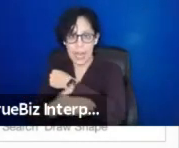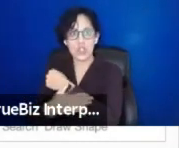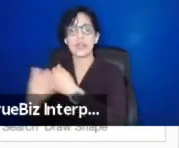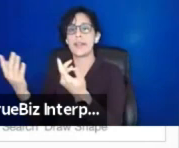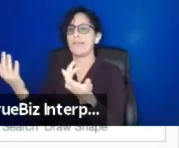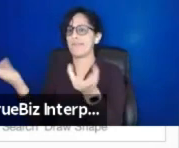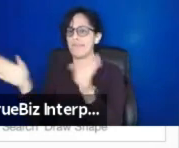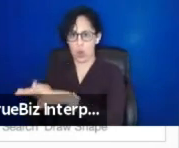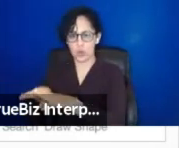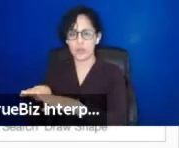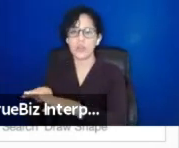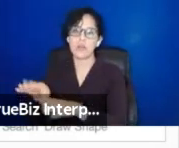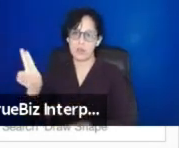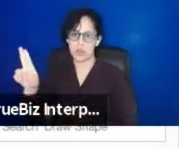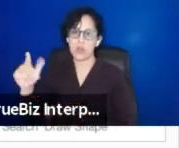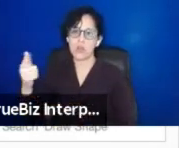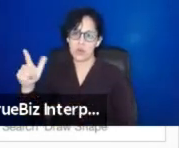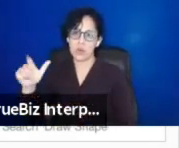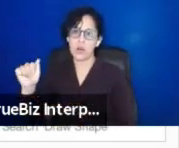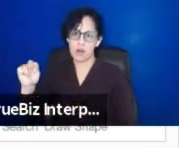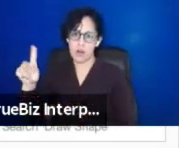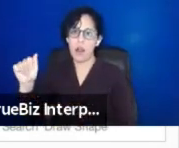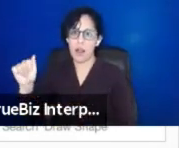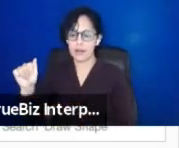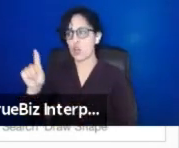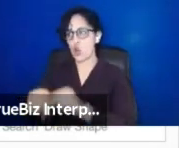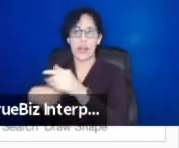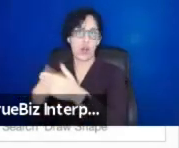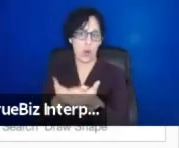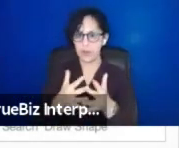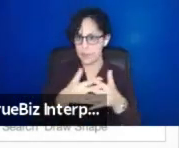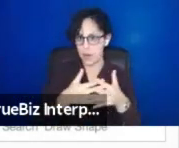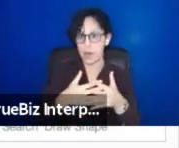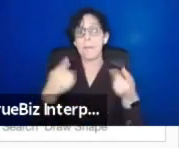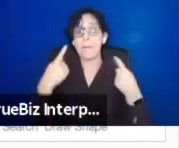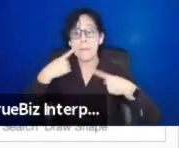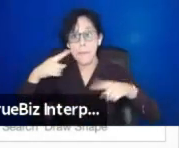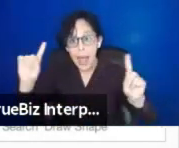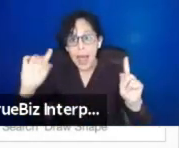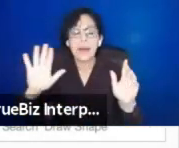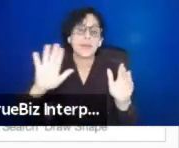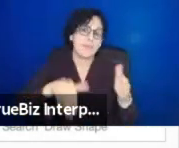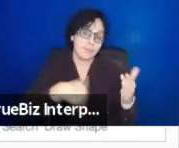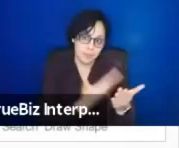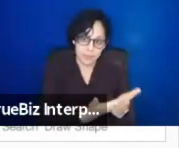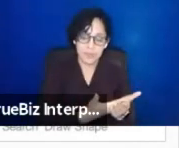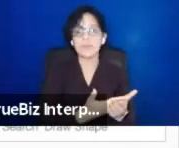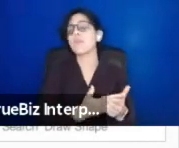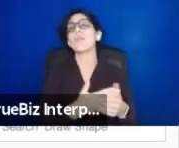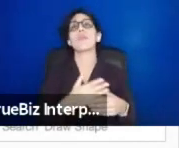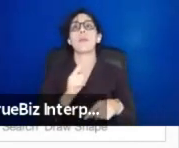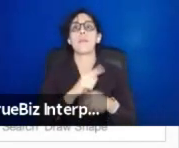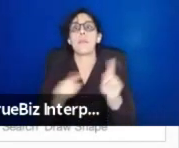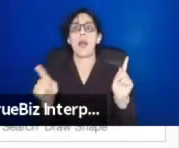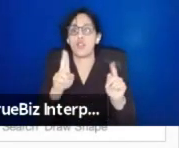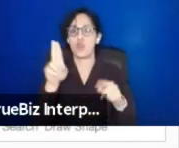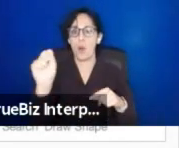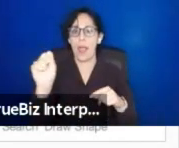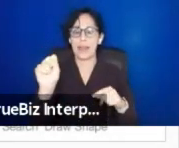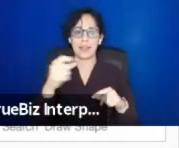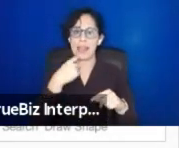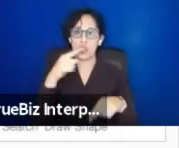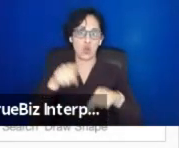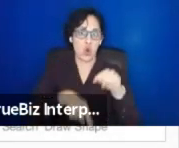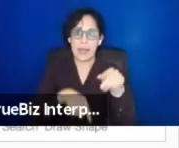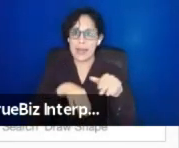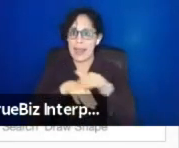home. And finally, when she could get home and they opened their borders and said, if citizens can come back in, it was like, but you have to pay for a